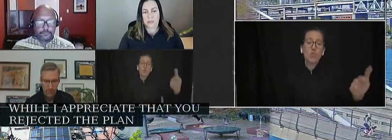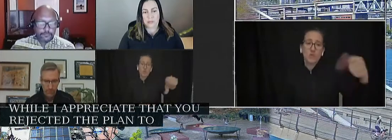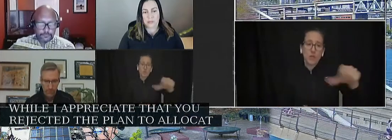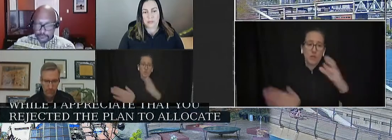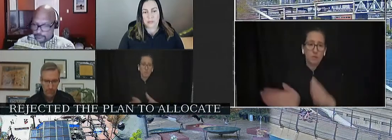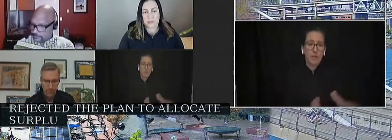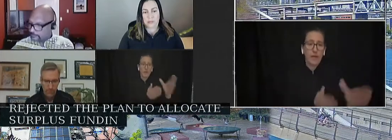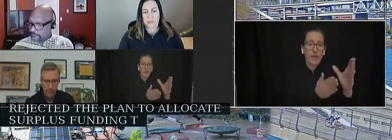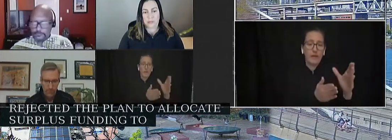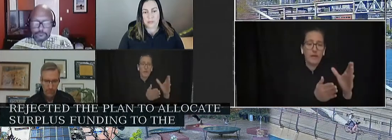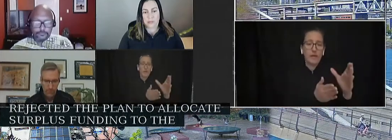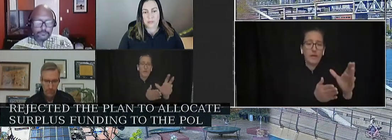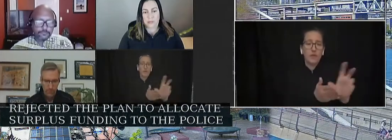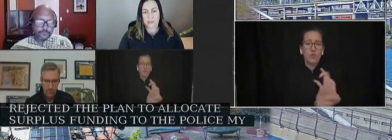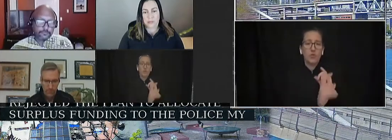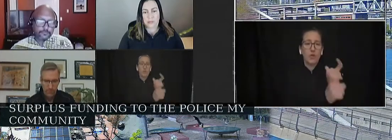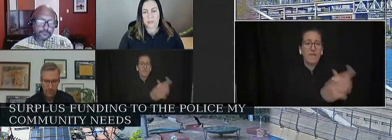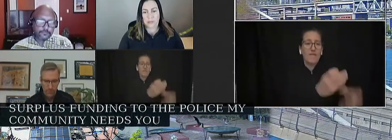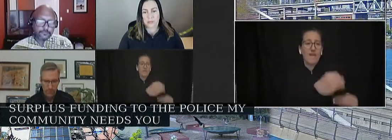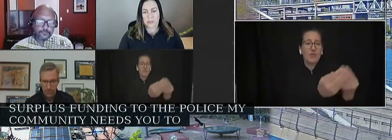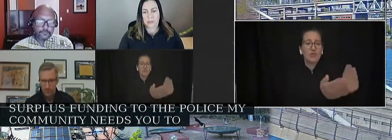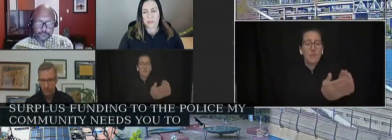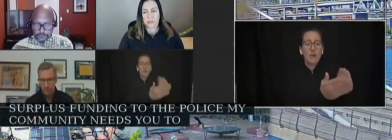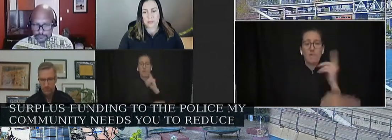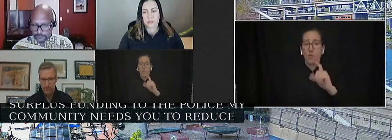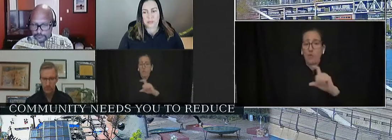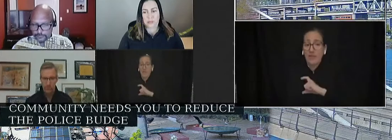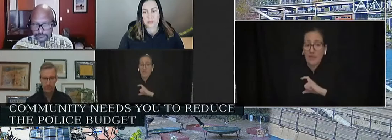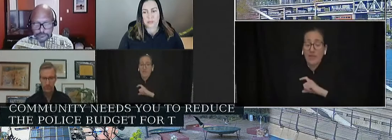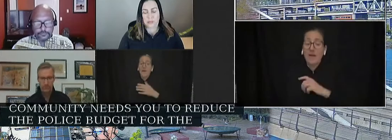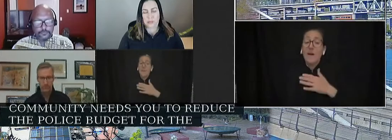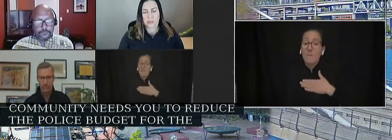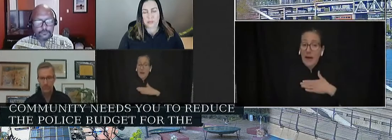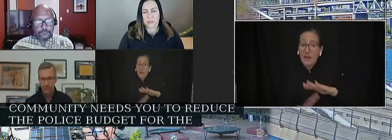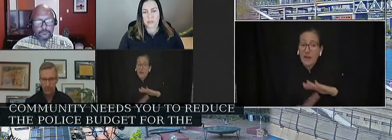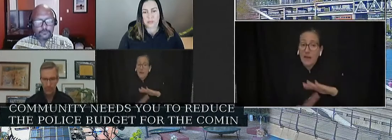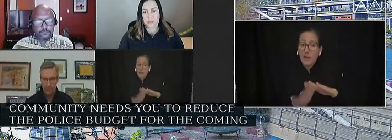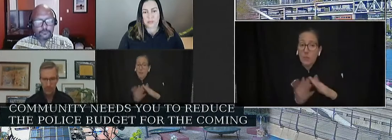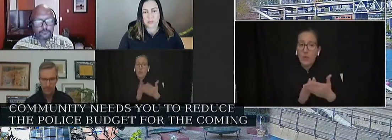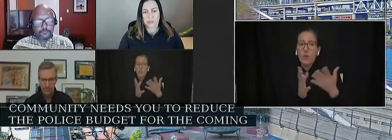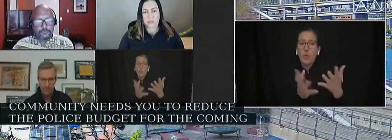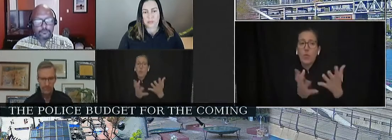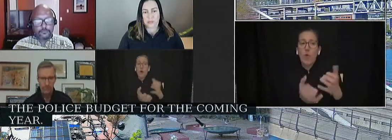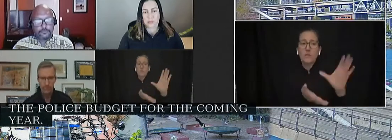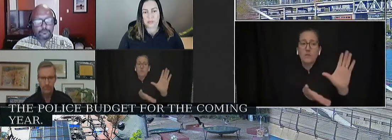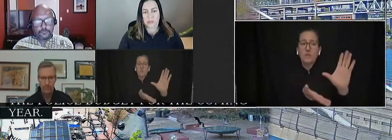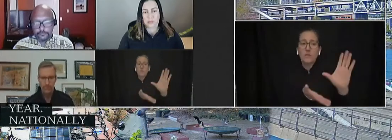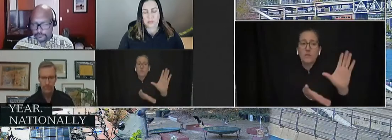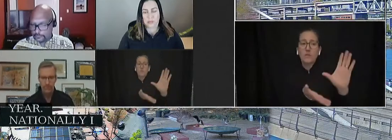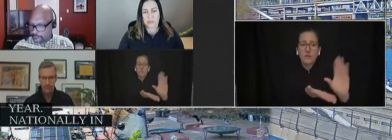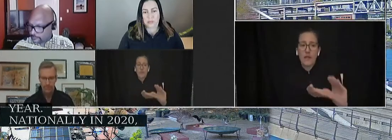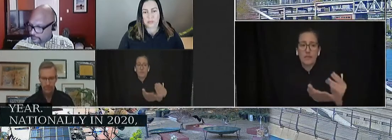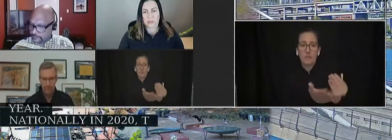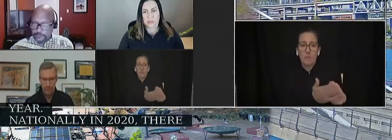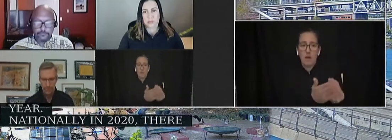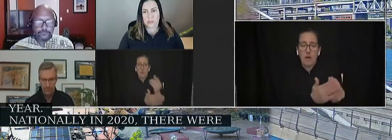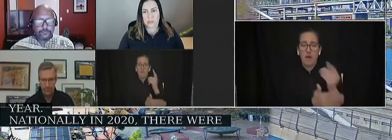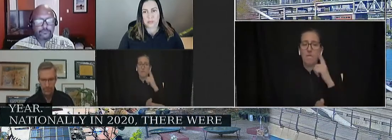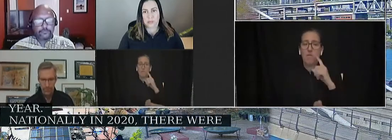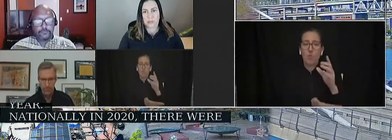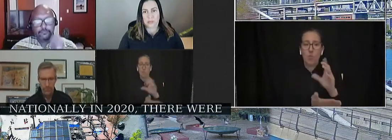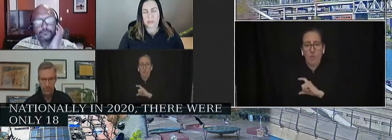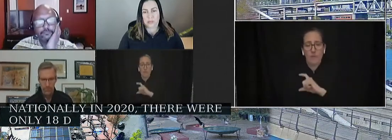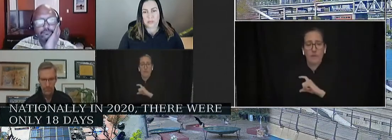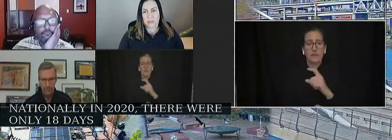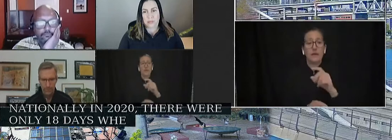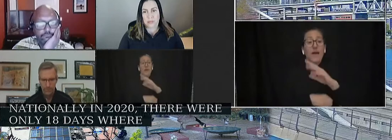My community needs you to reduce the police budget for the coming year. Nationally in 2020, there were only 18 days where the